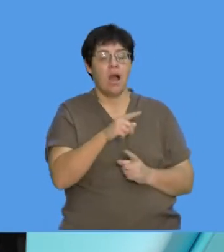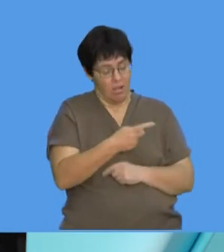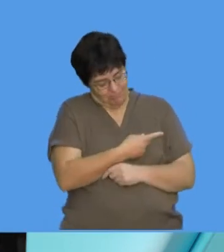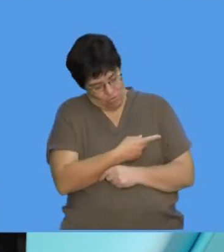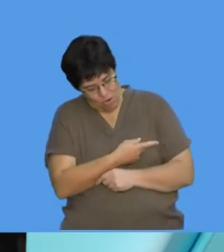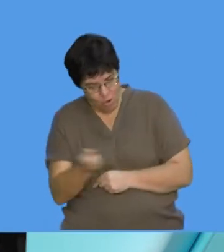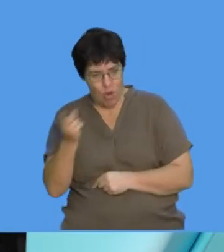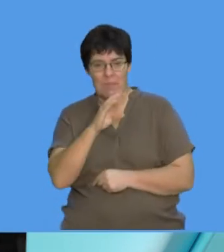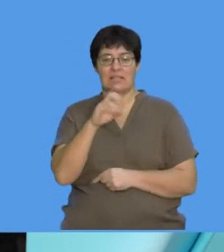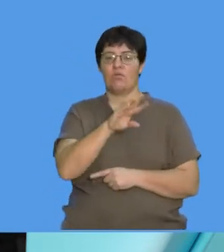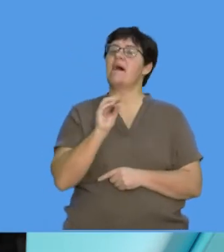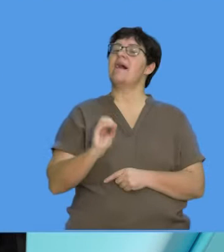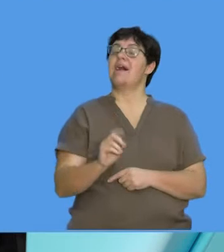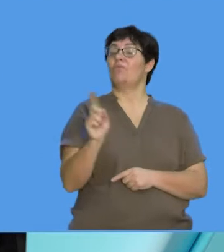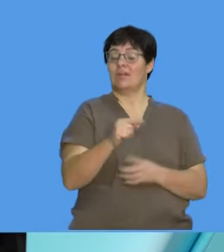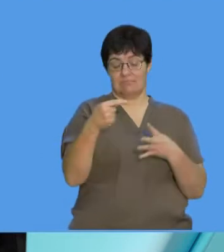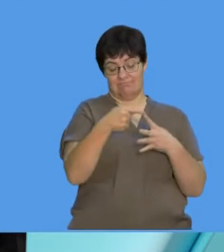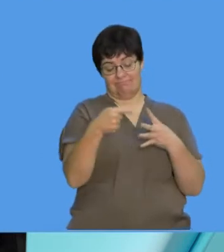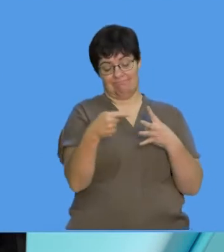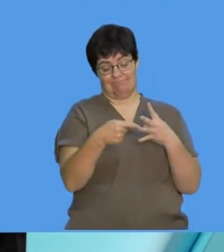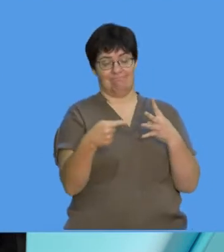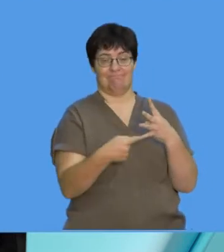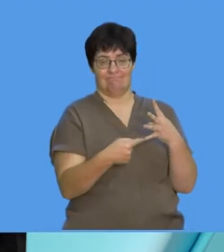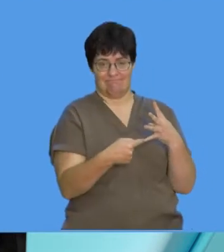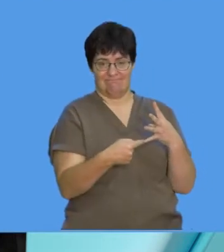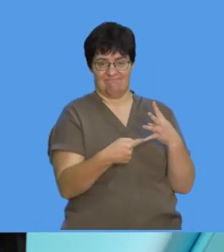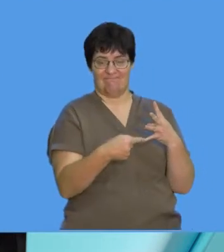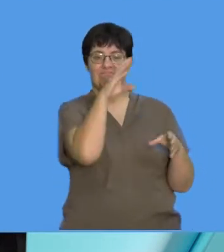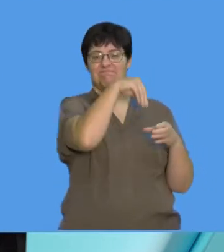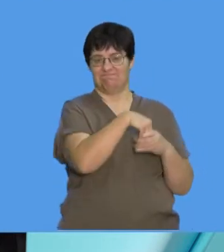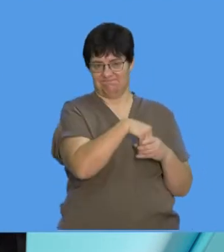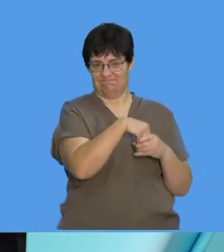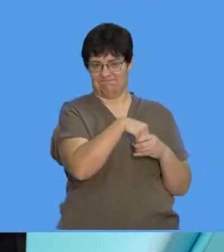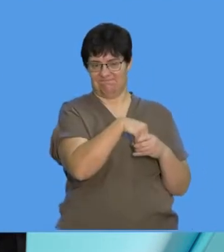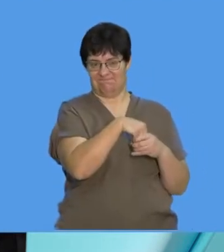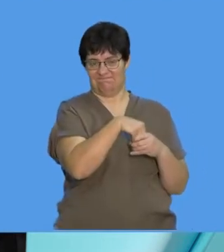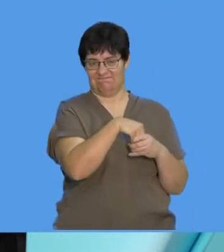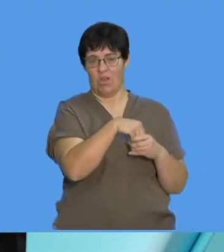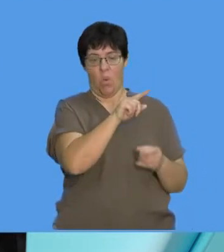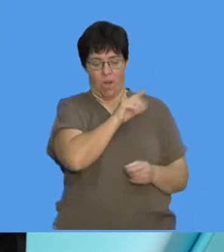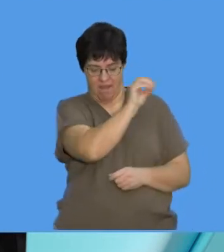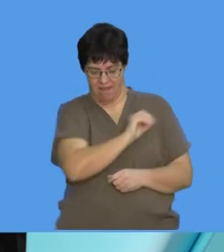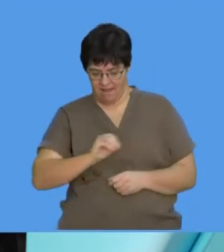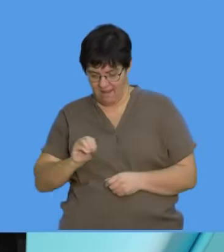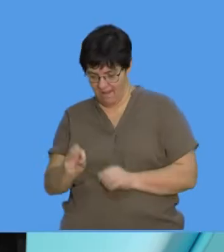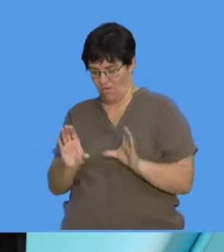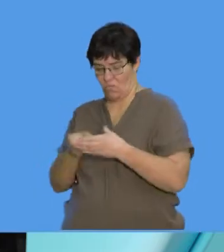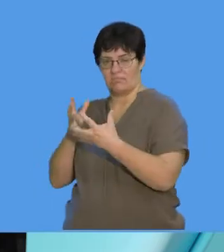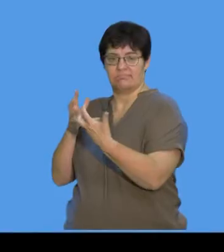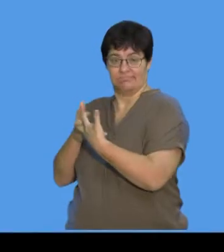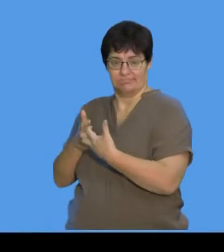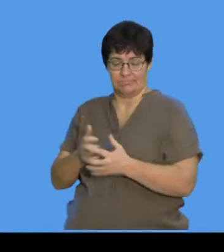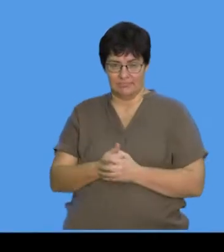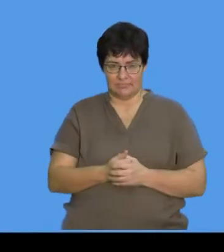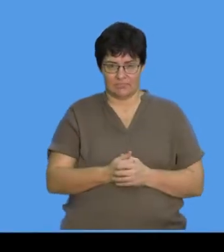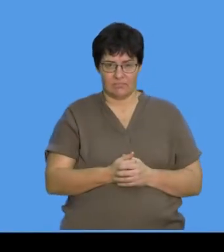bacteria have got certain things, characteristics that put them into that particular kingdom.